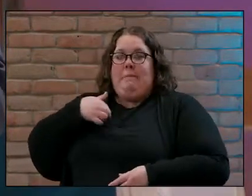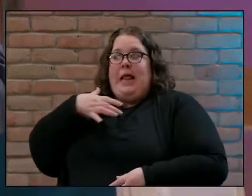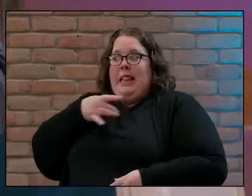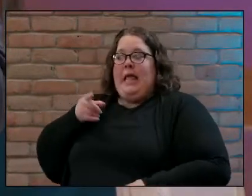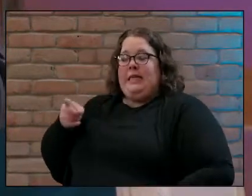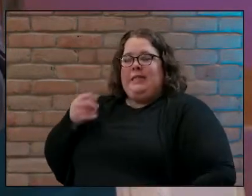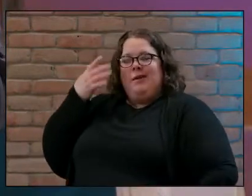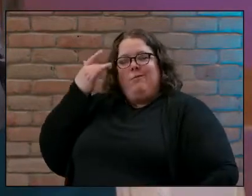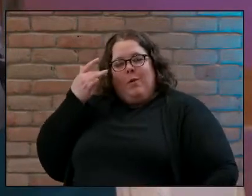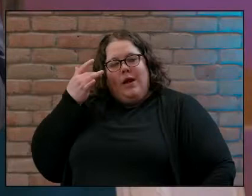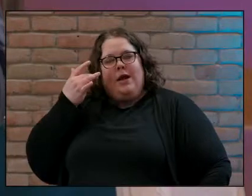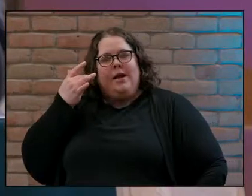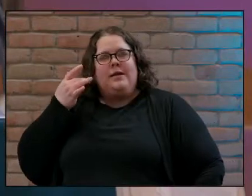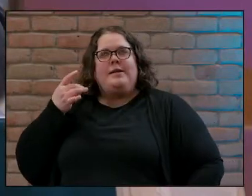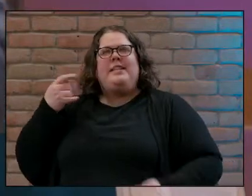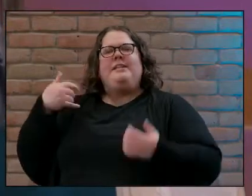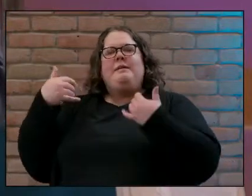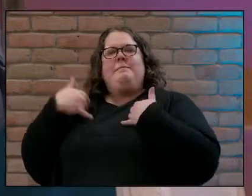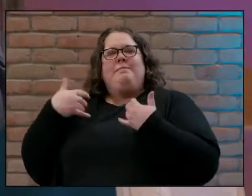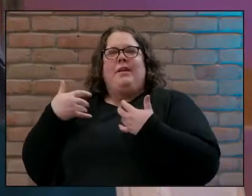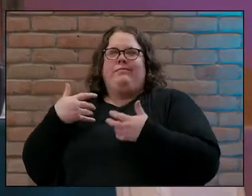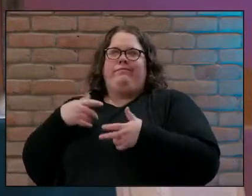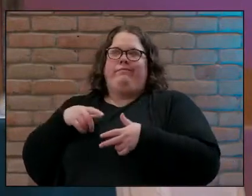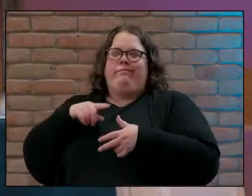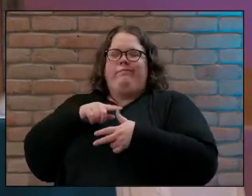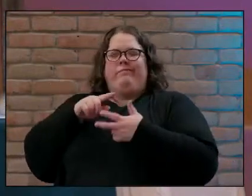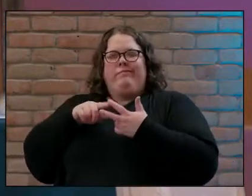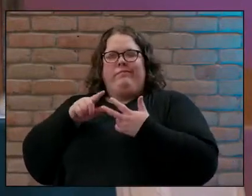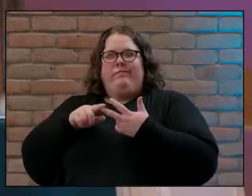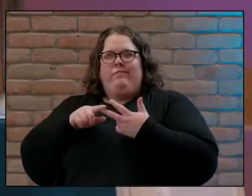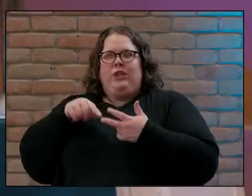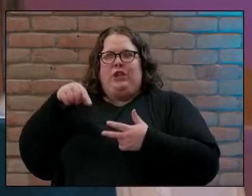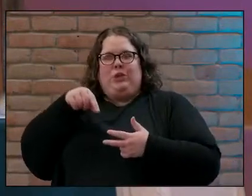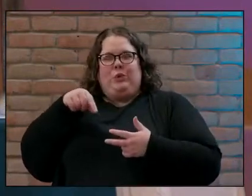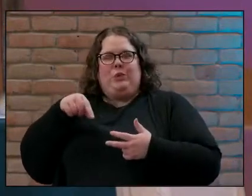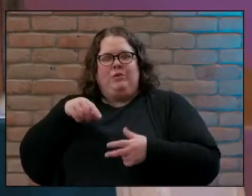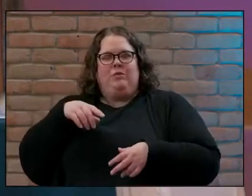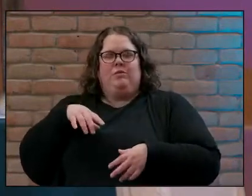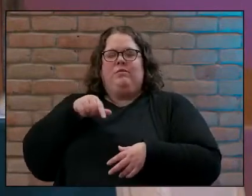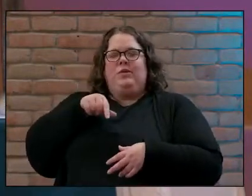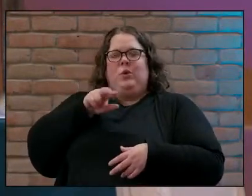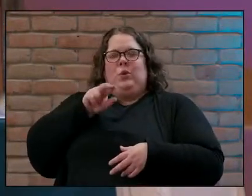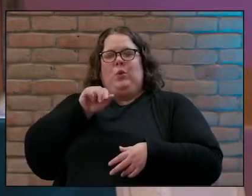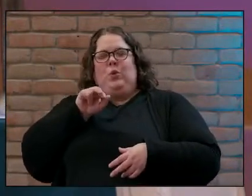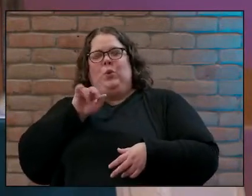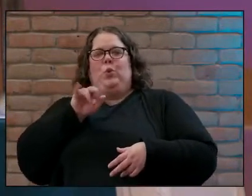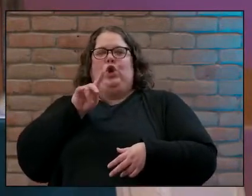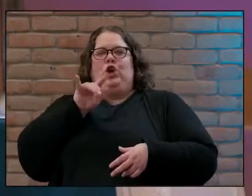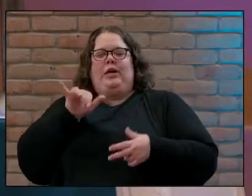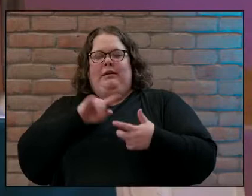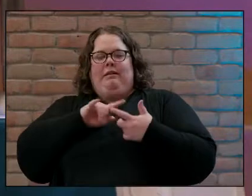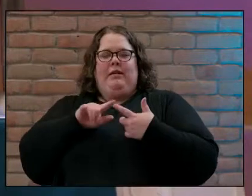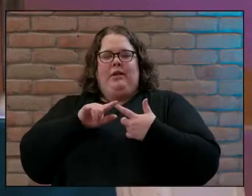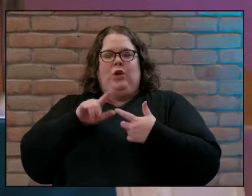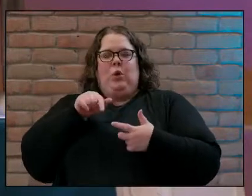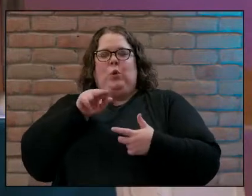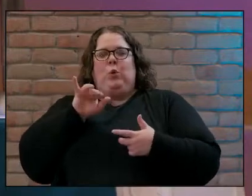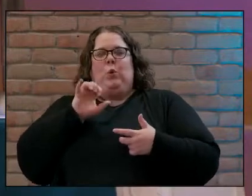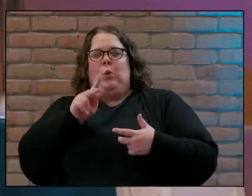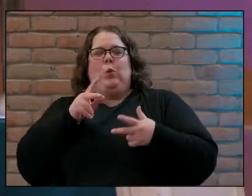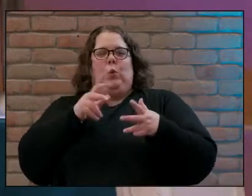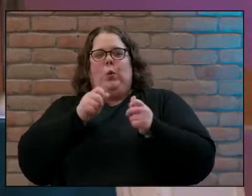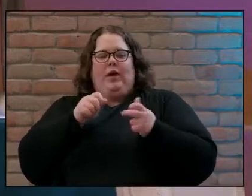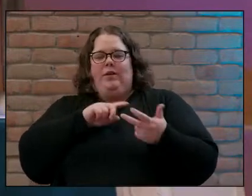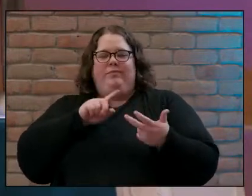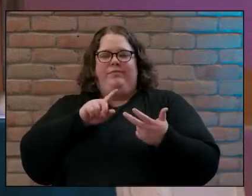a combination of the three cues you know the three cues he was a little quirky he was quick and he was